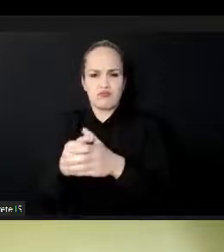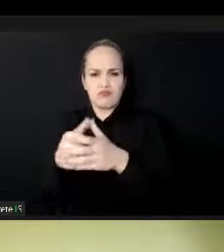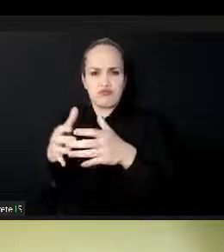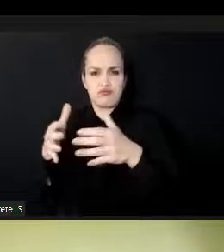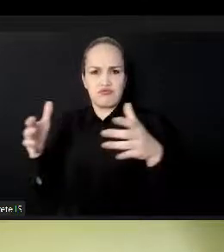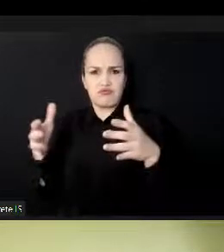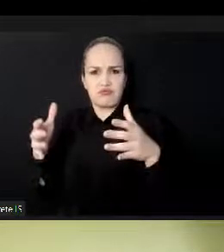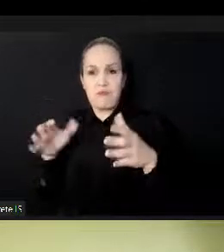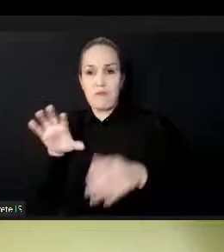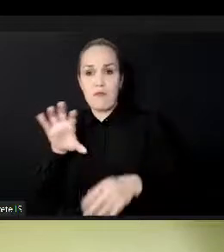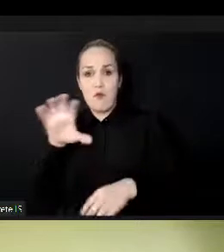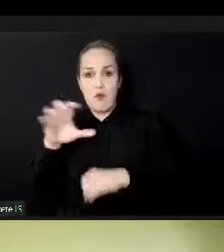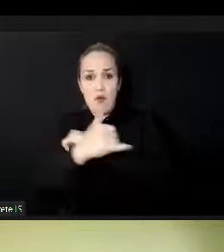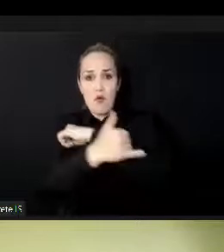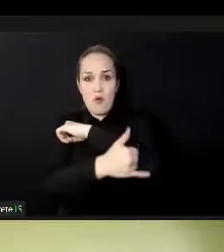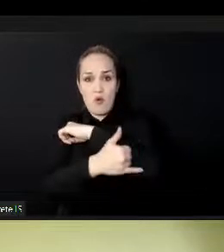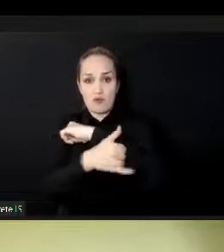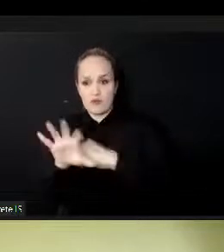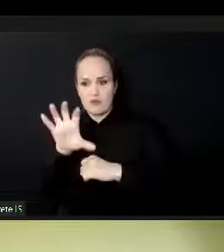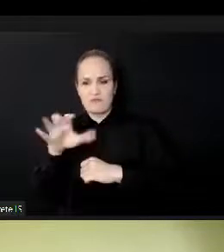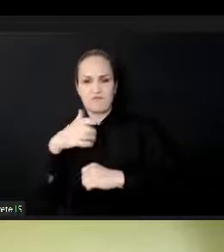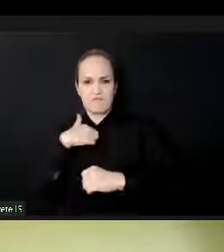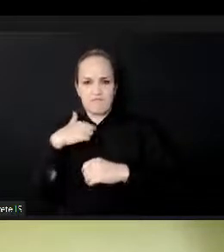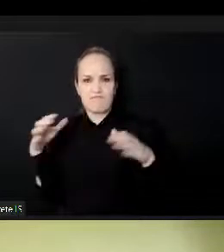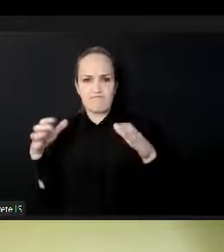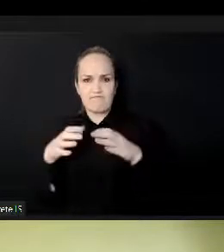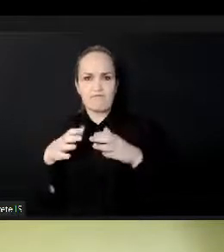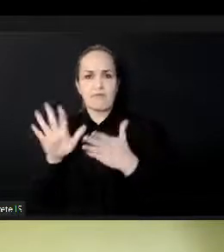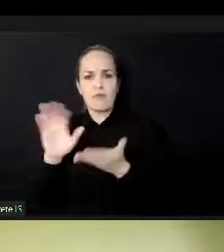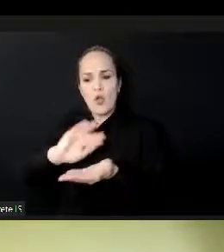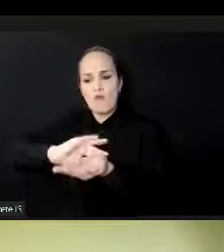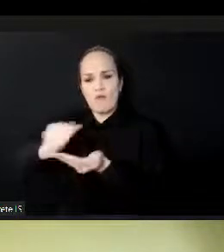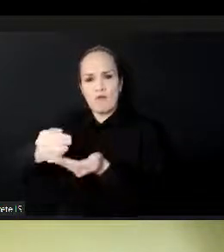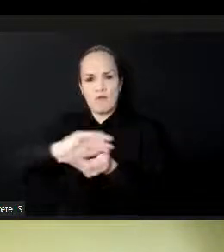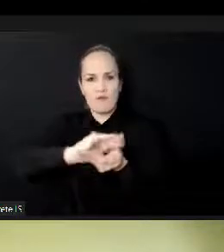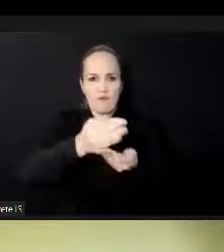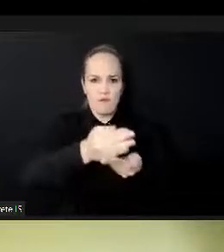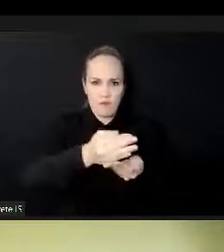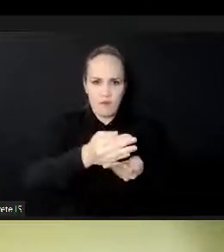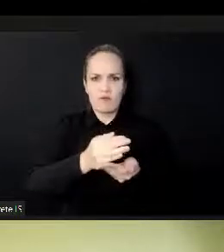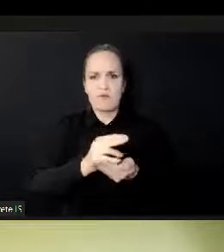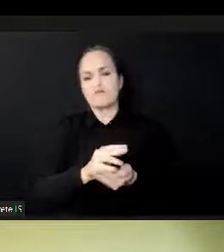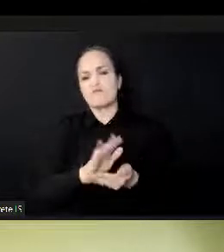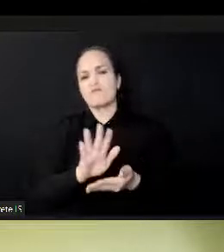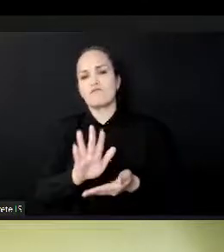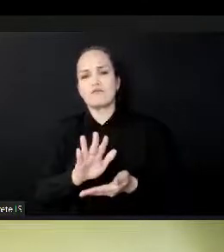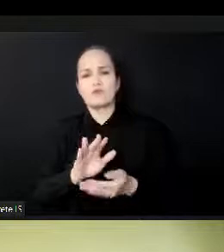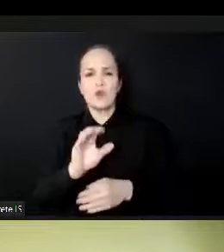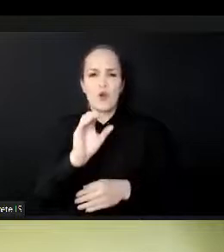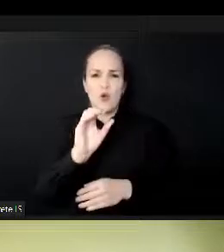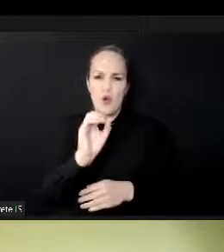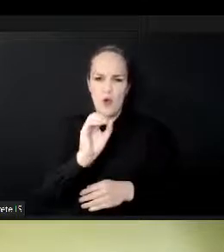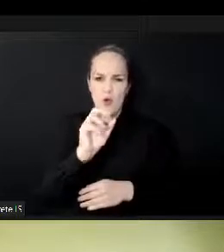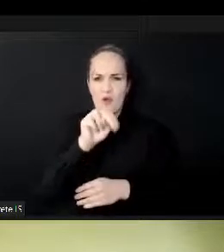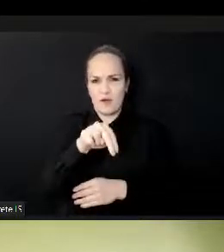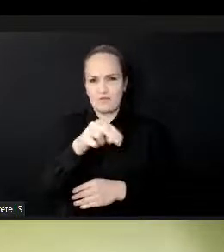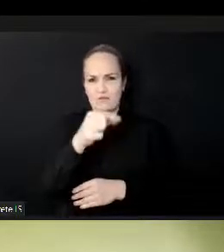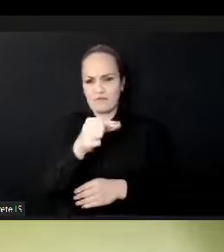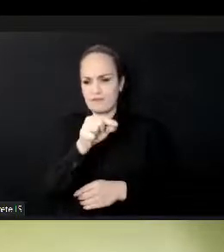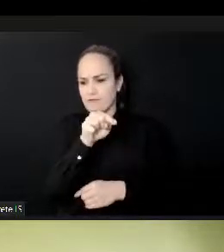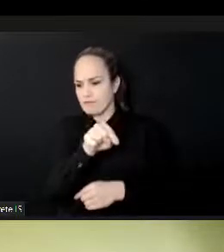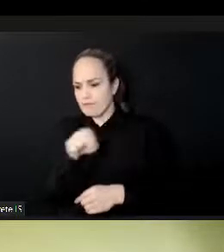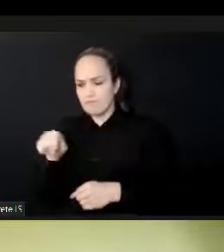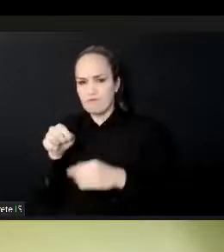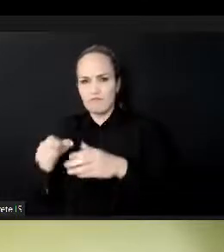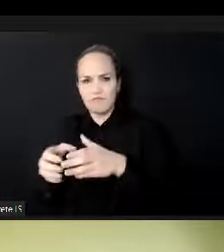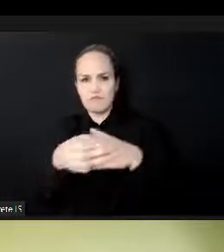that have come together to support and develop a post-COVID music recovery plan for Lagos. That's me. Thanks,